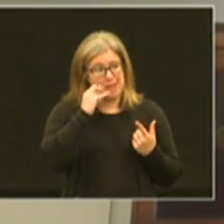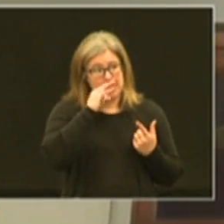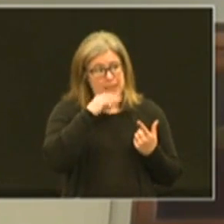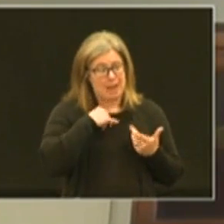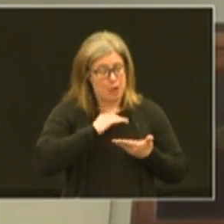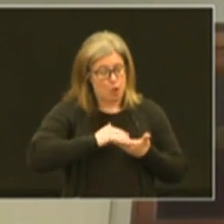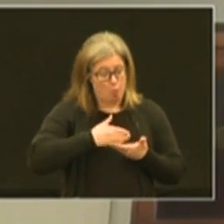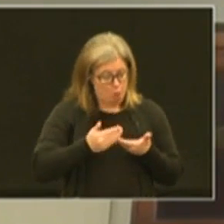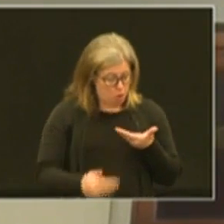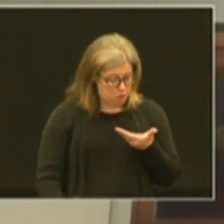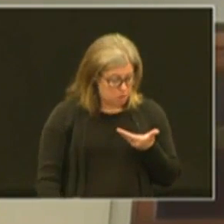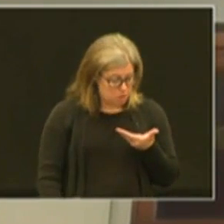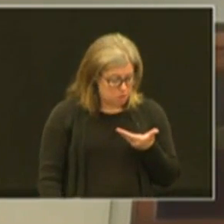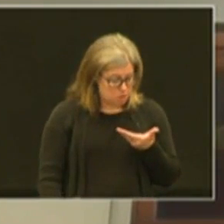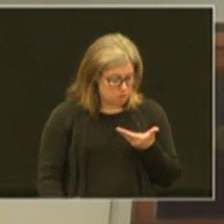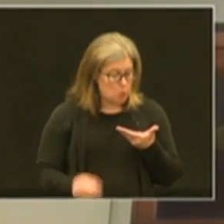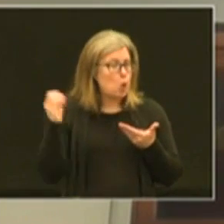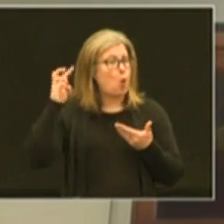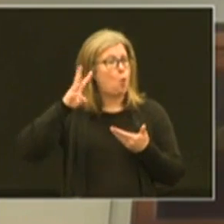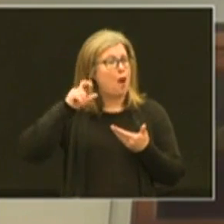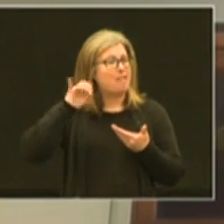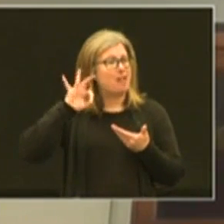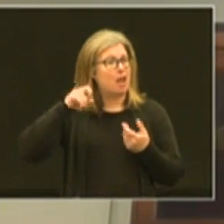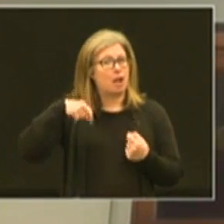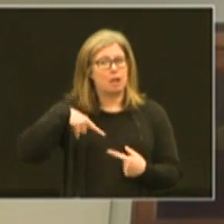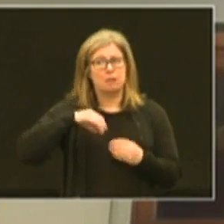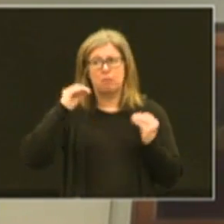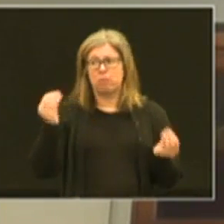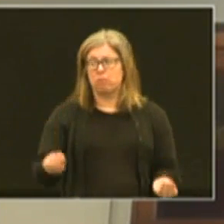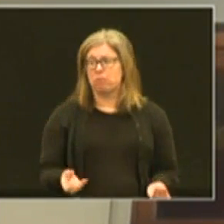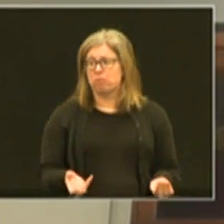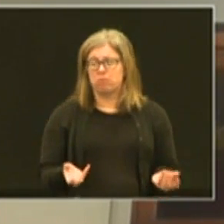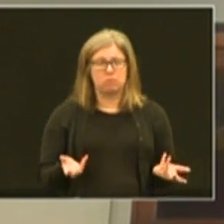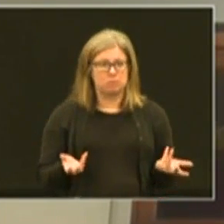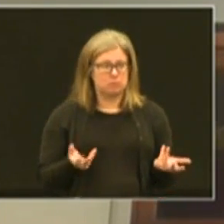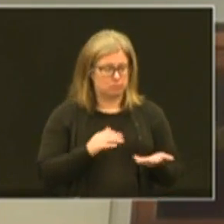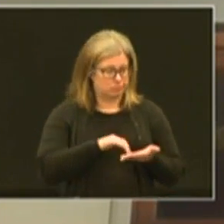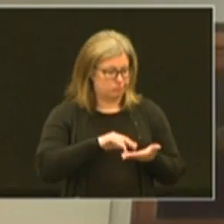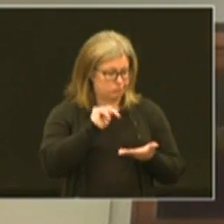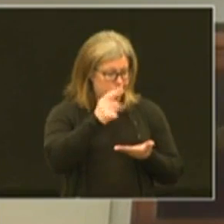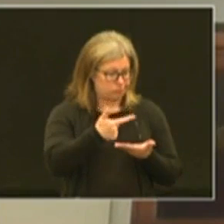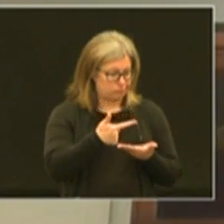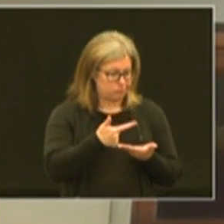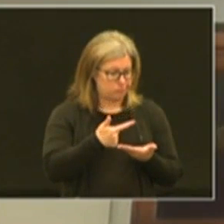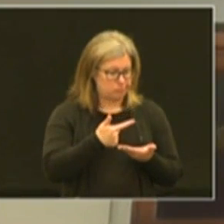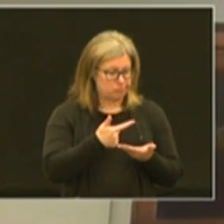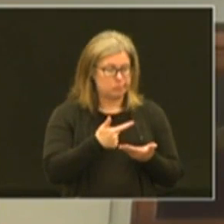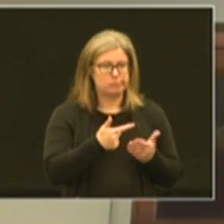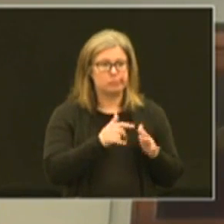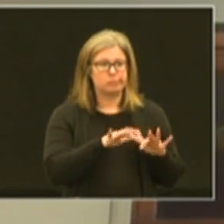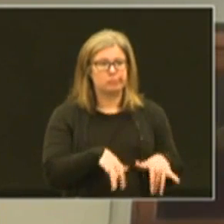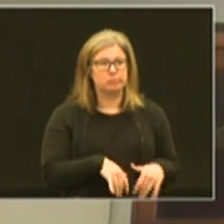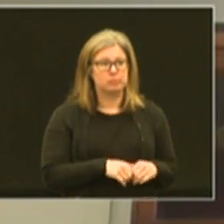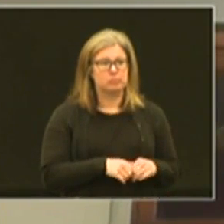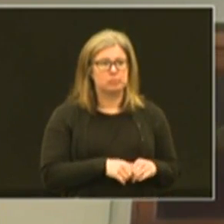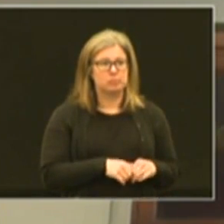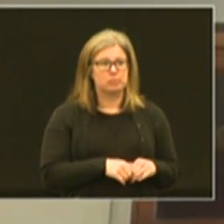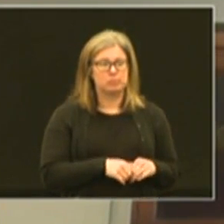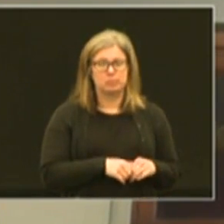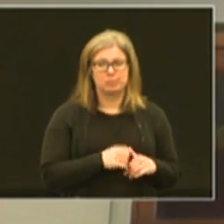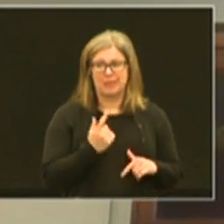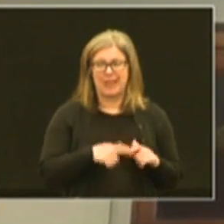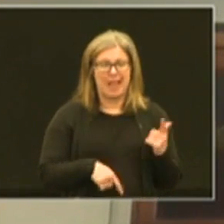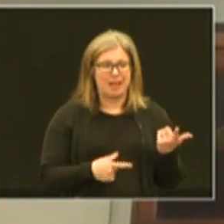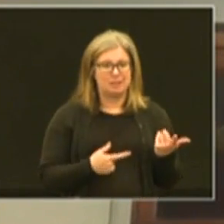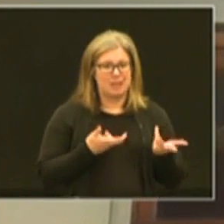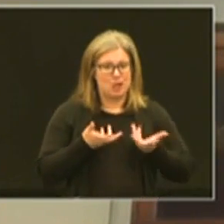has a chromebook but doesn't have wi-fi connectivity then the chromebook's just a word processor they don't have any opportunity